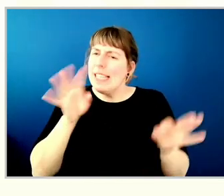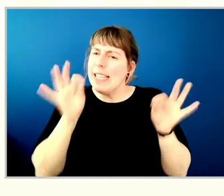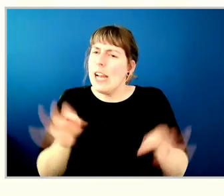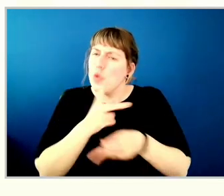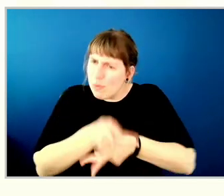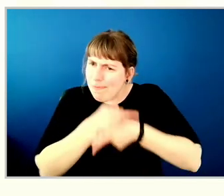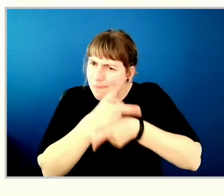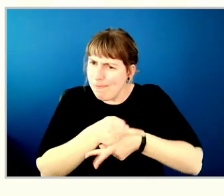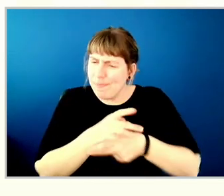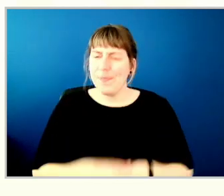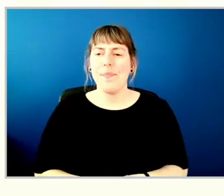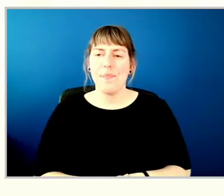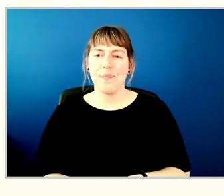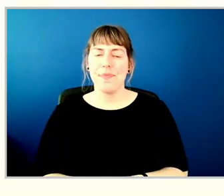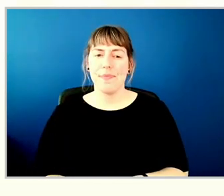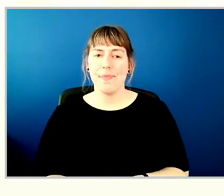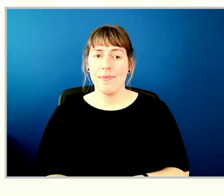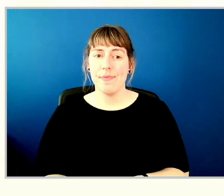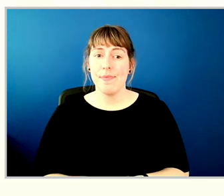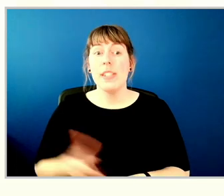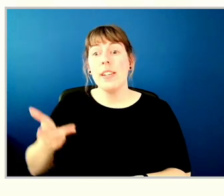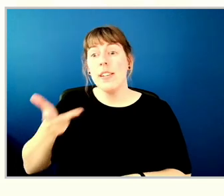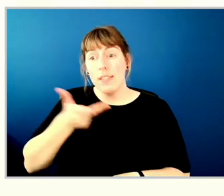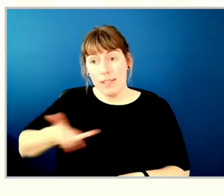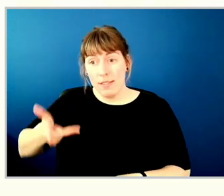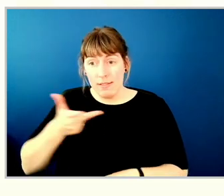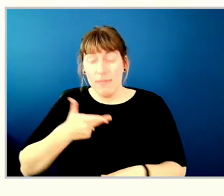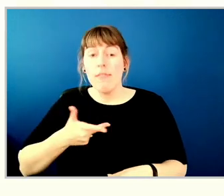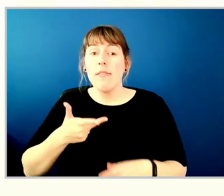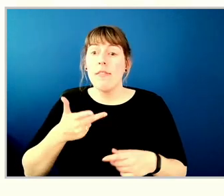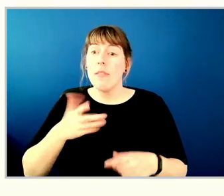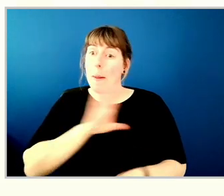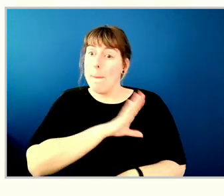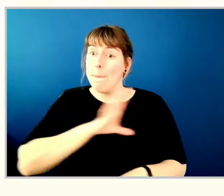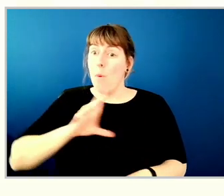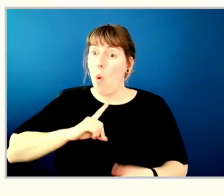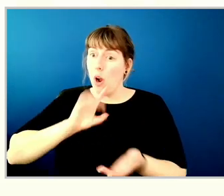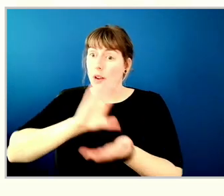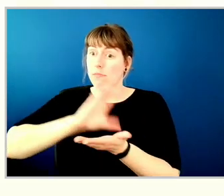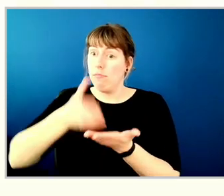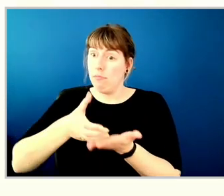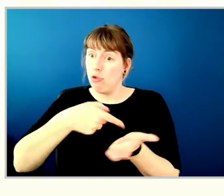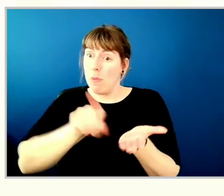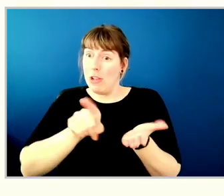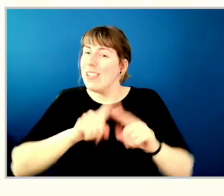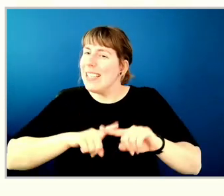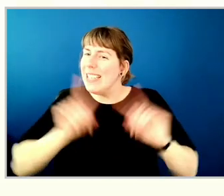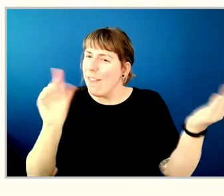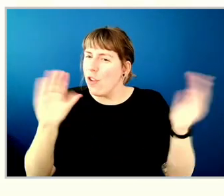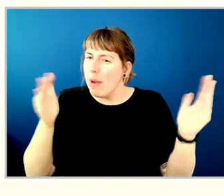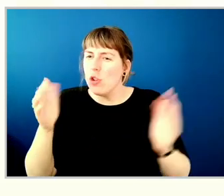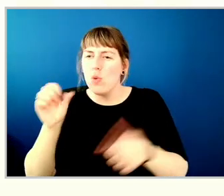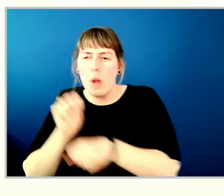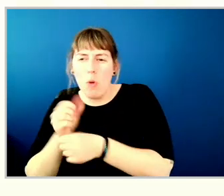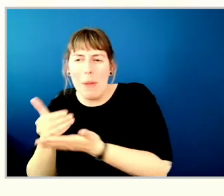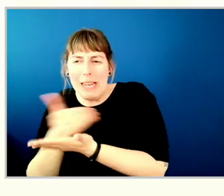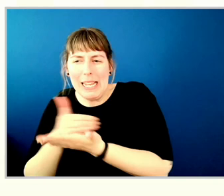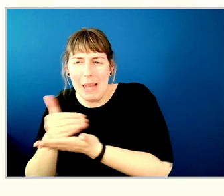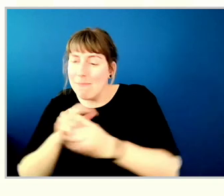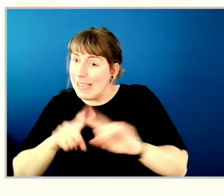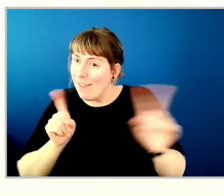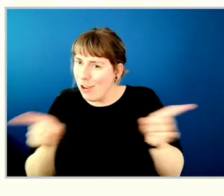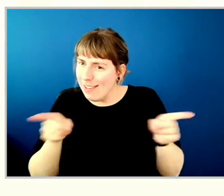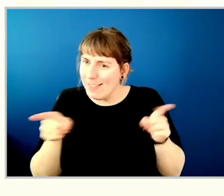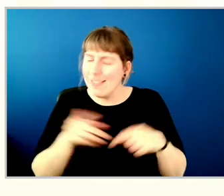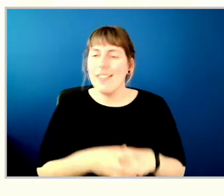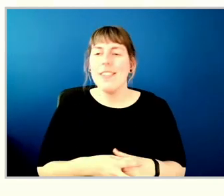We also wanted to consider board compensation as something different than employment income. So we weren't looking at